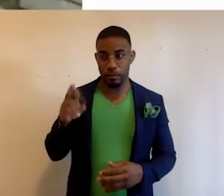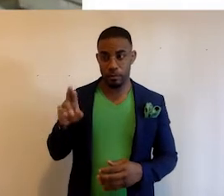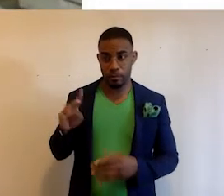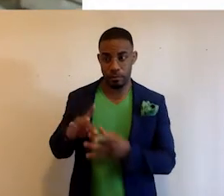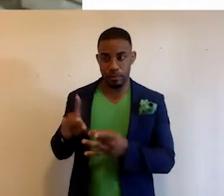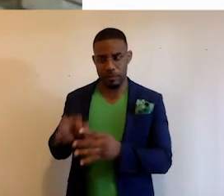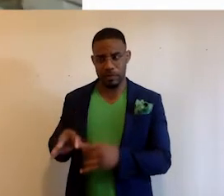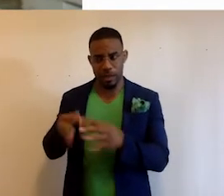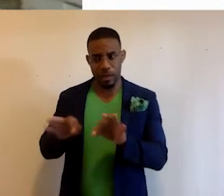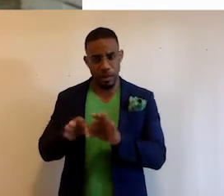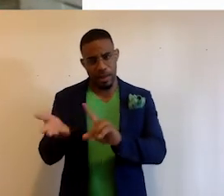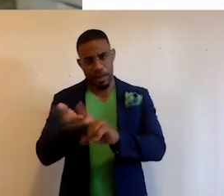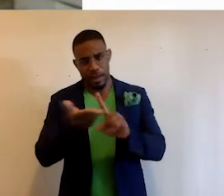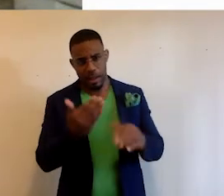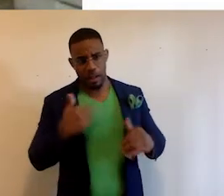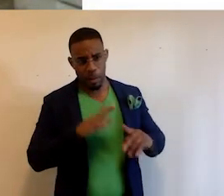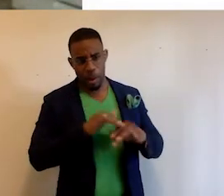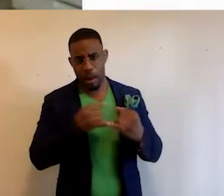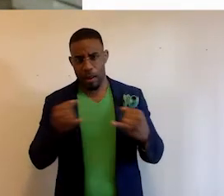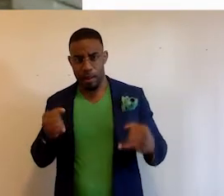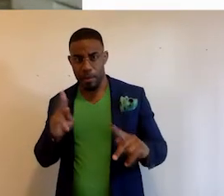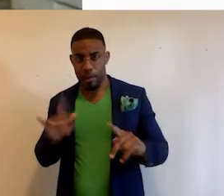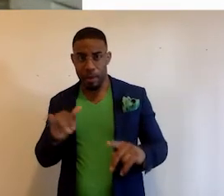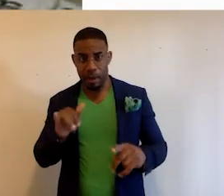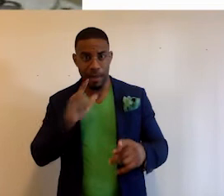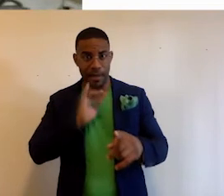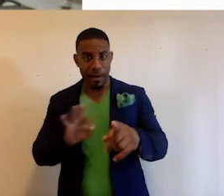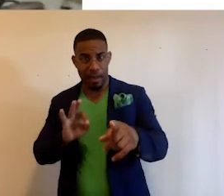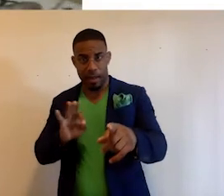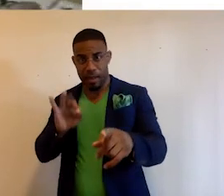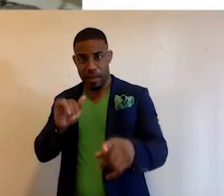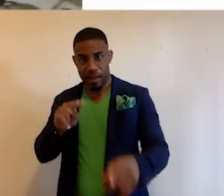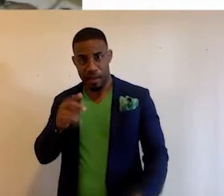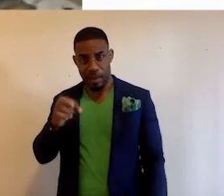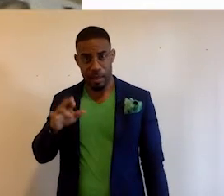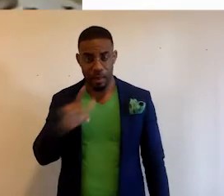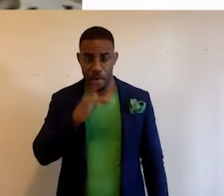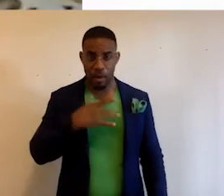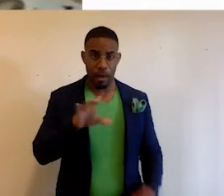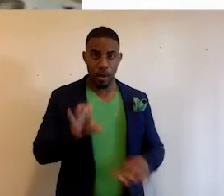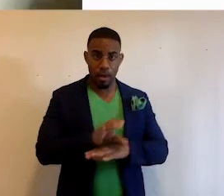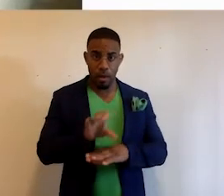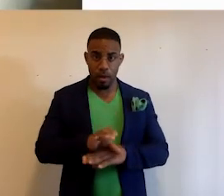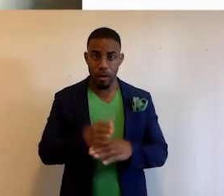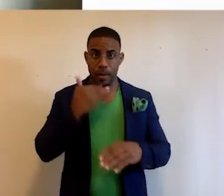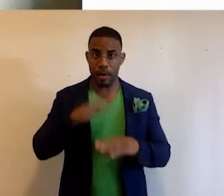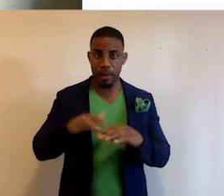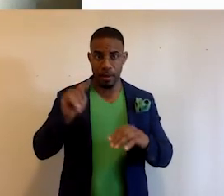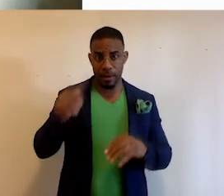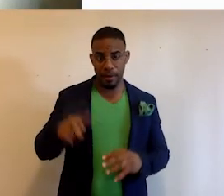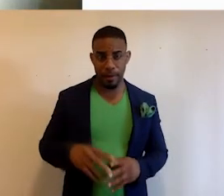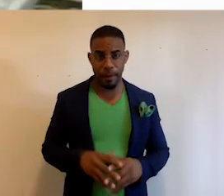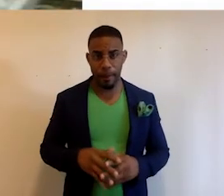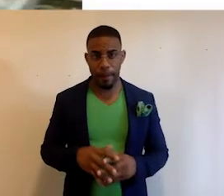especially important to get young people online, people like nine-year-old Ian Harris, who likes his computer better than his TV.